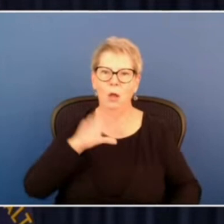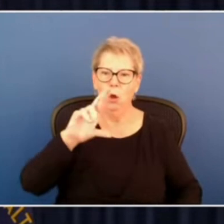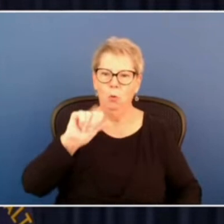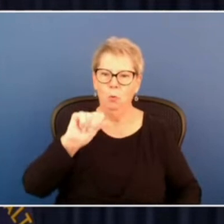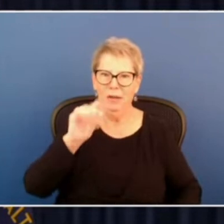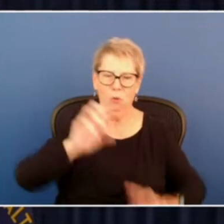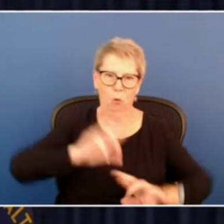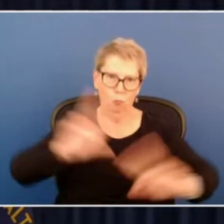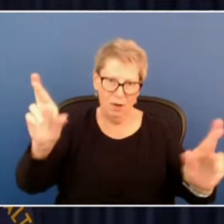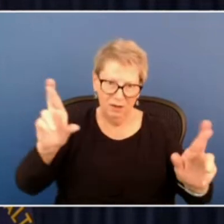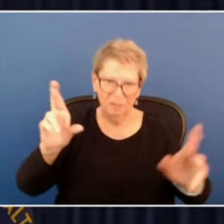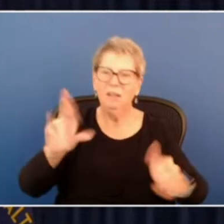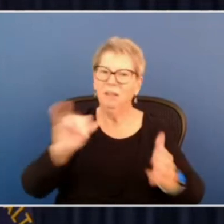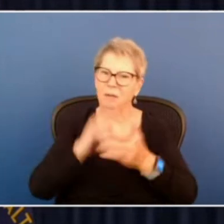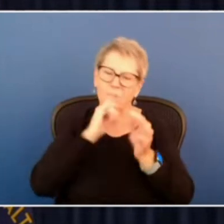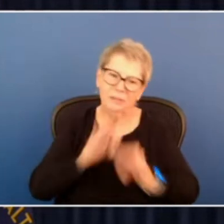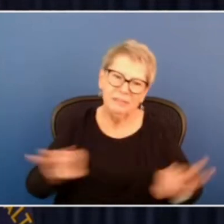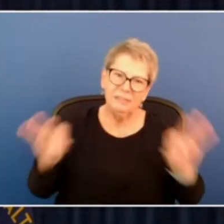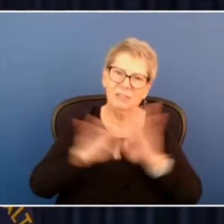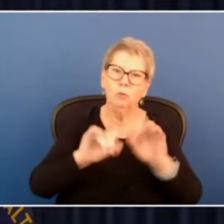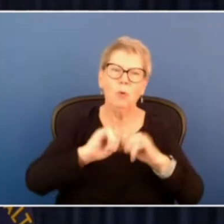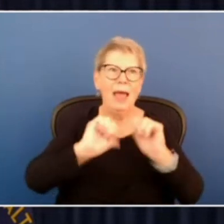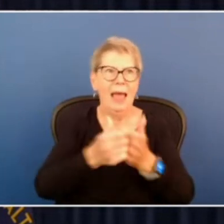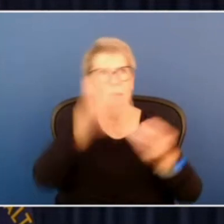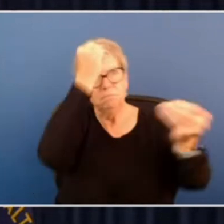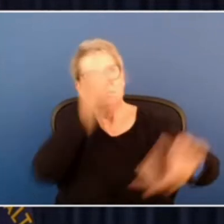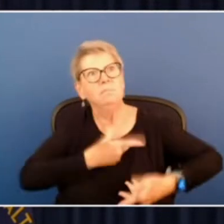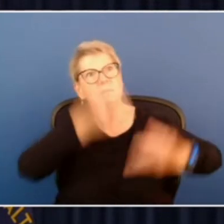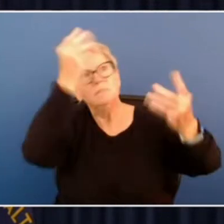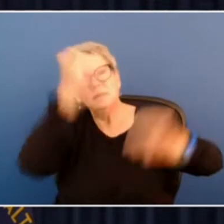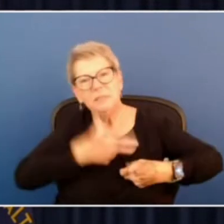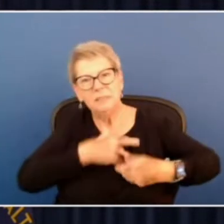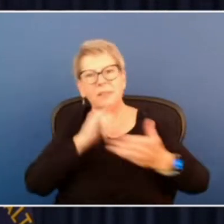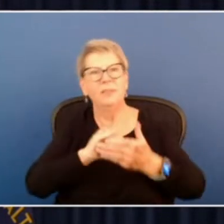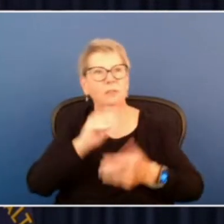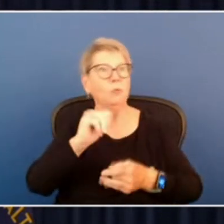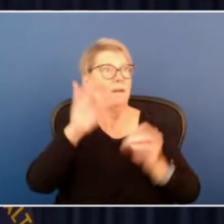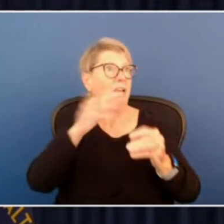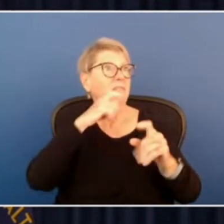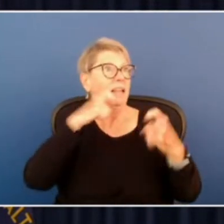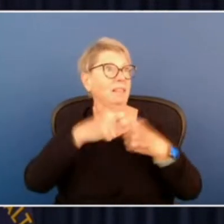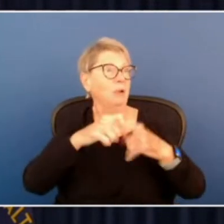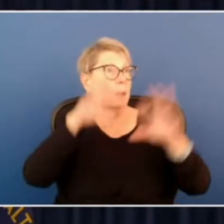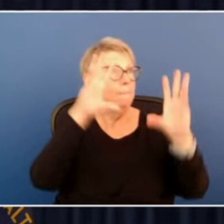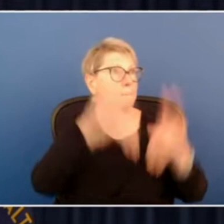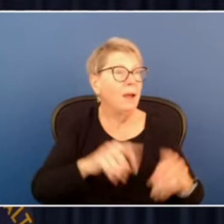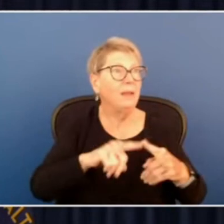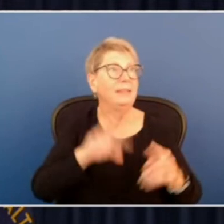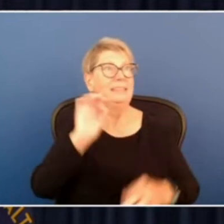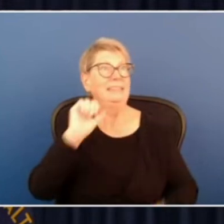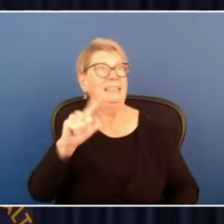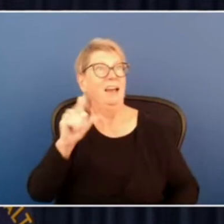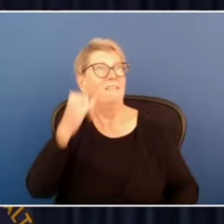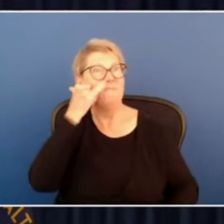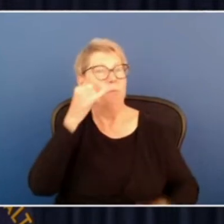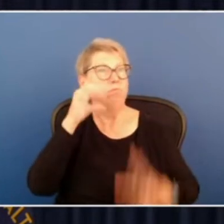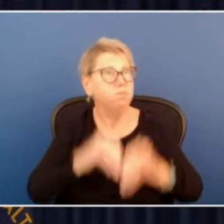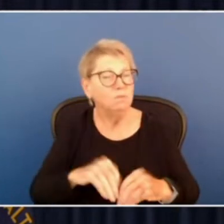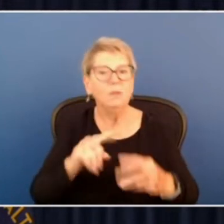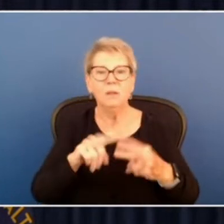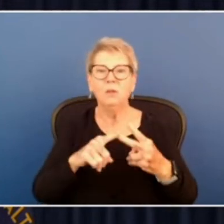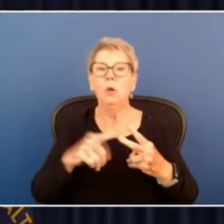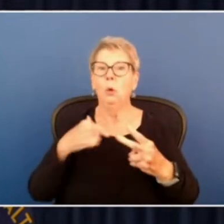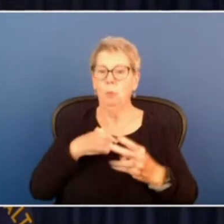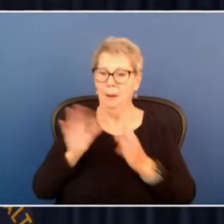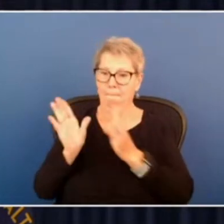They are essential tools for staying informed, particularly during power outages or when cell service is disrupted. As we prepare for